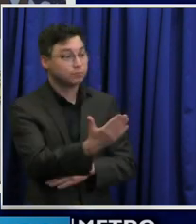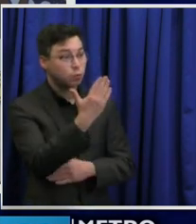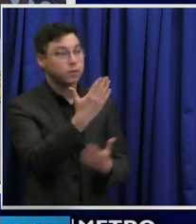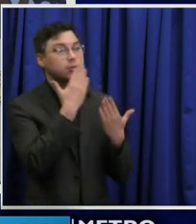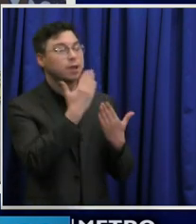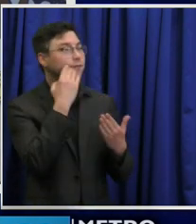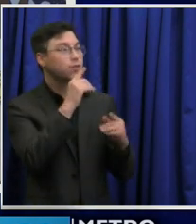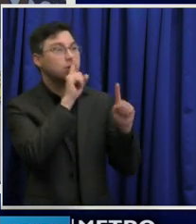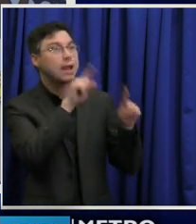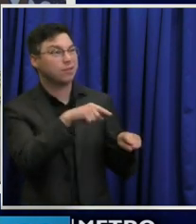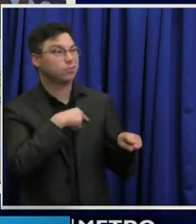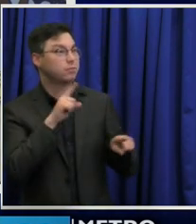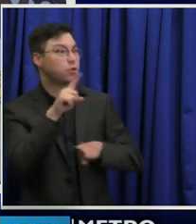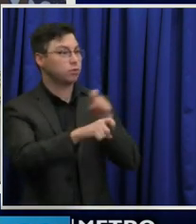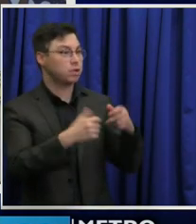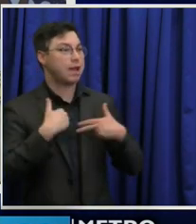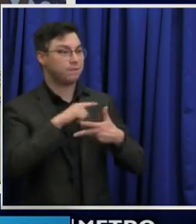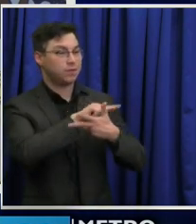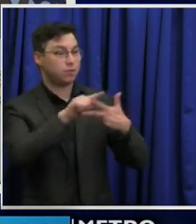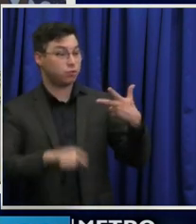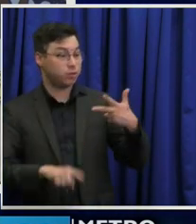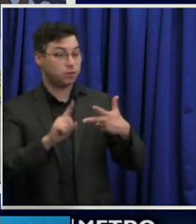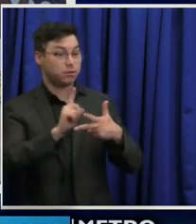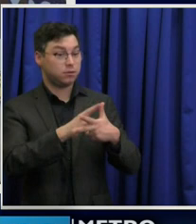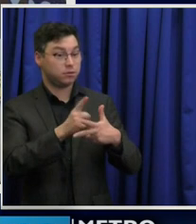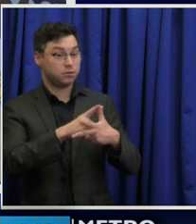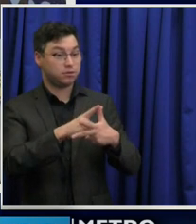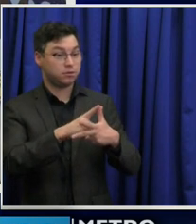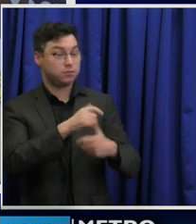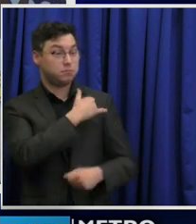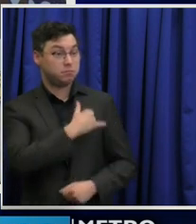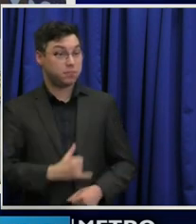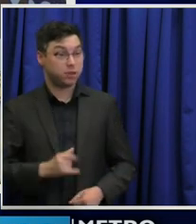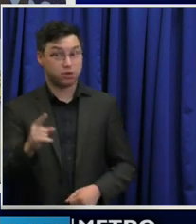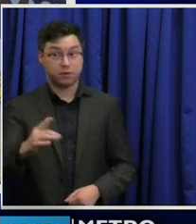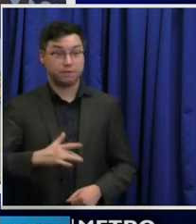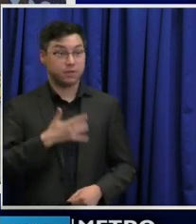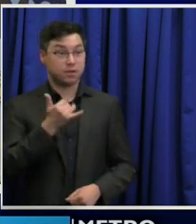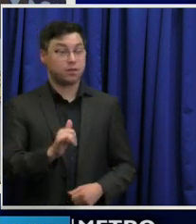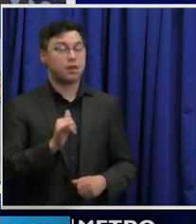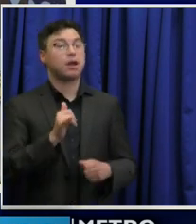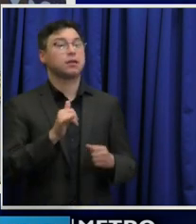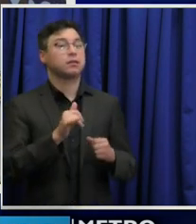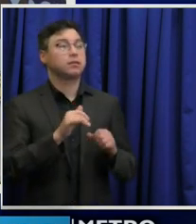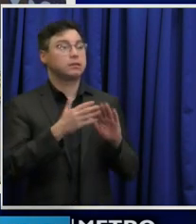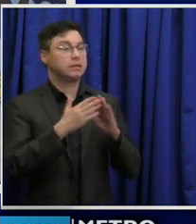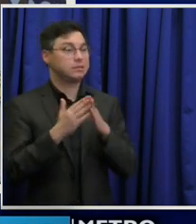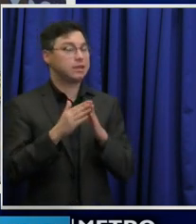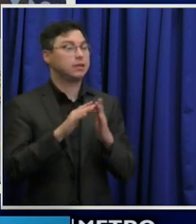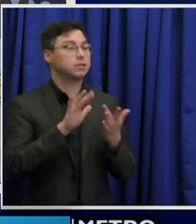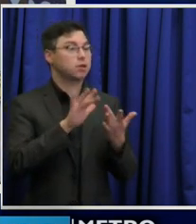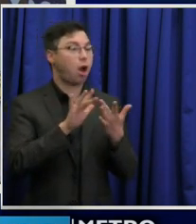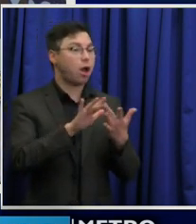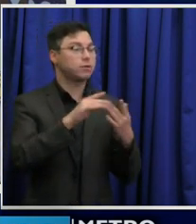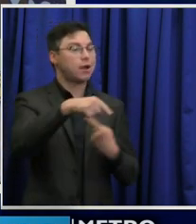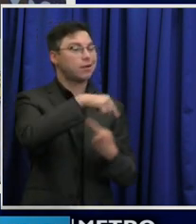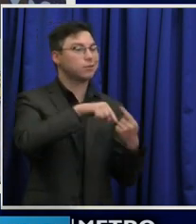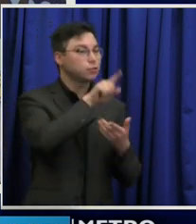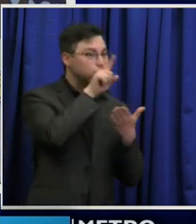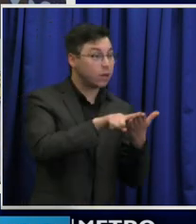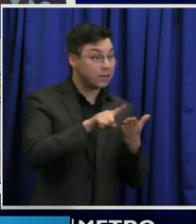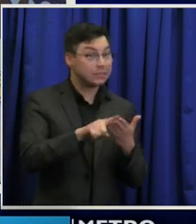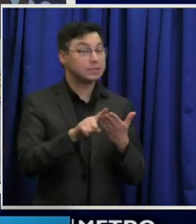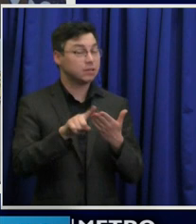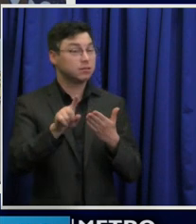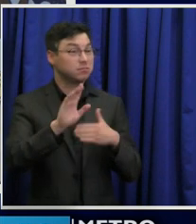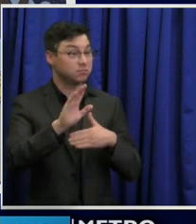my question. I have three questions. The first is, does the mayor feel like the city's contact tracing efforts are effective right now with so